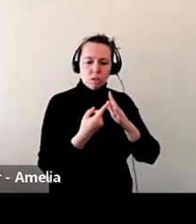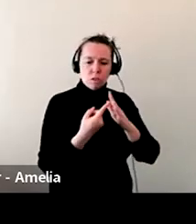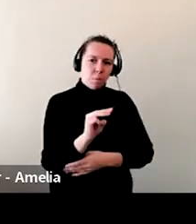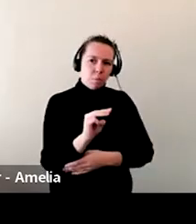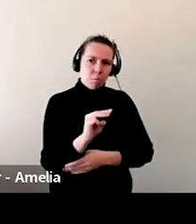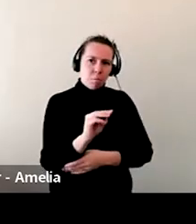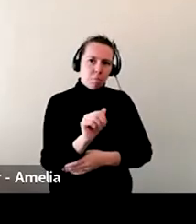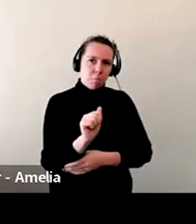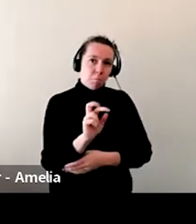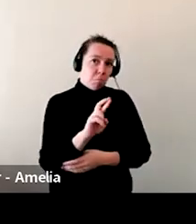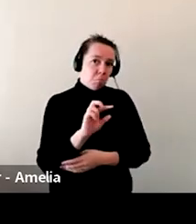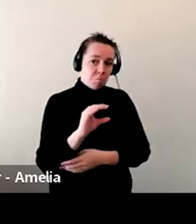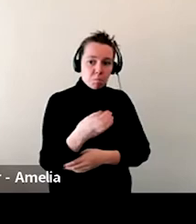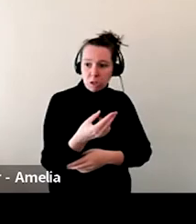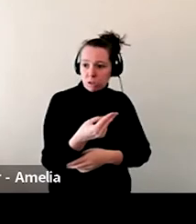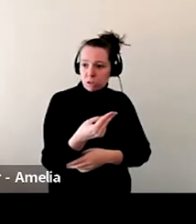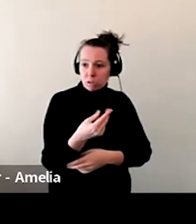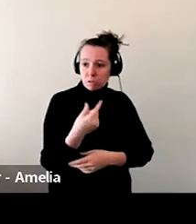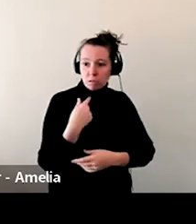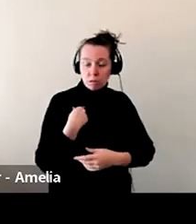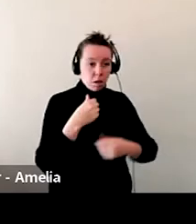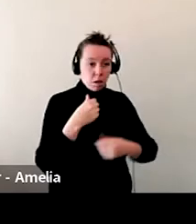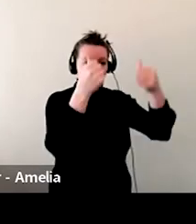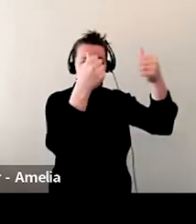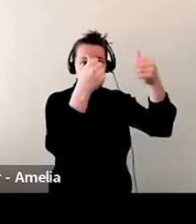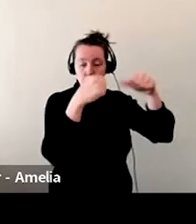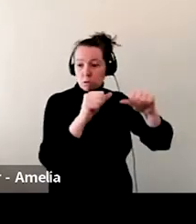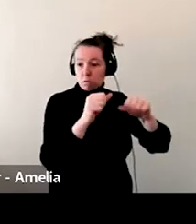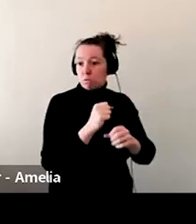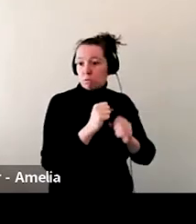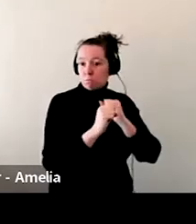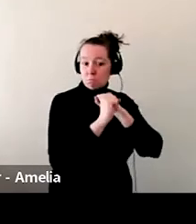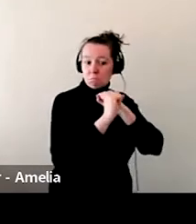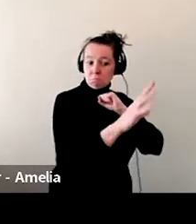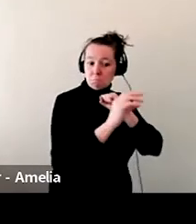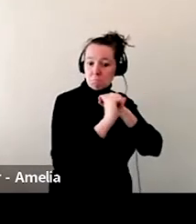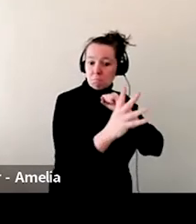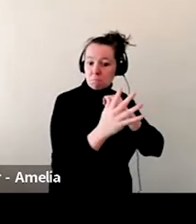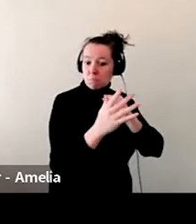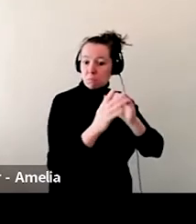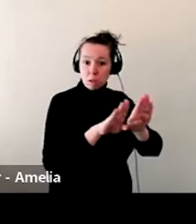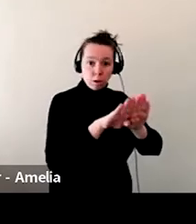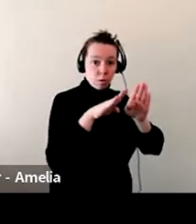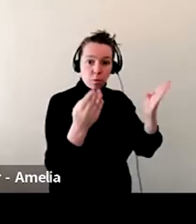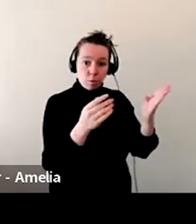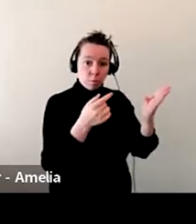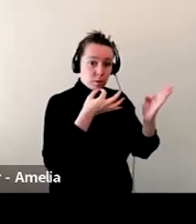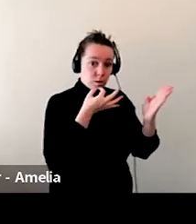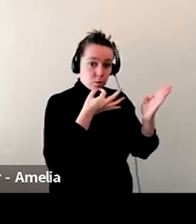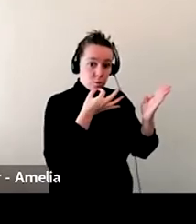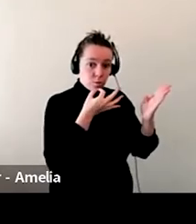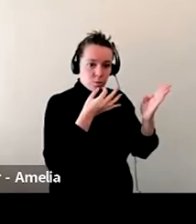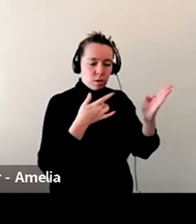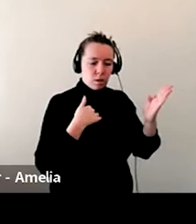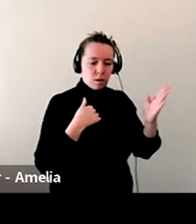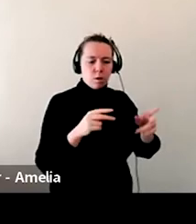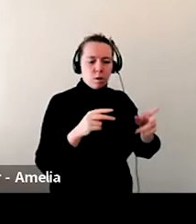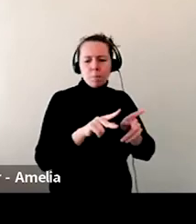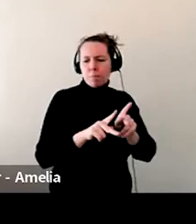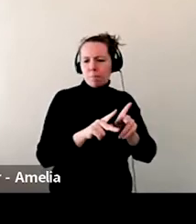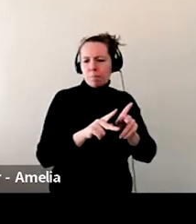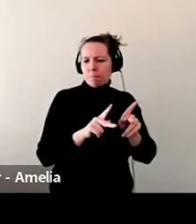just kind of, you know, get your bookmarks ready. We're opening summer 2020. So we had a lot of, of, um,